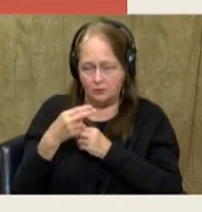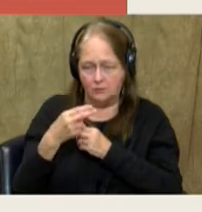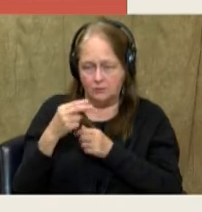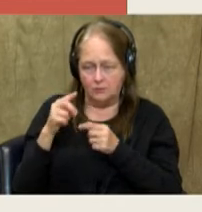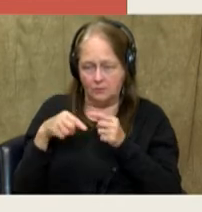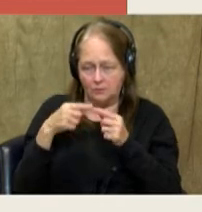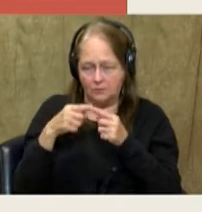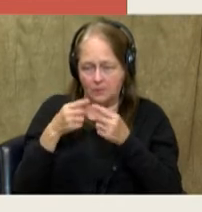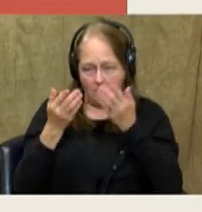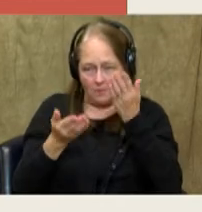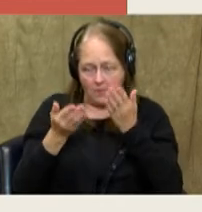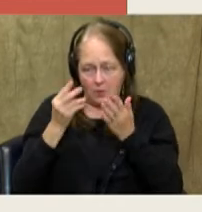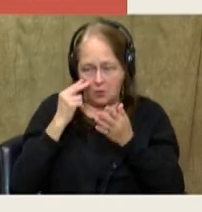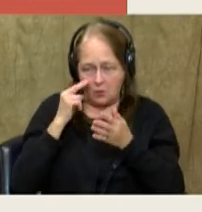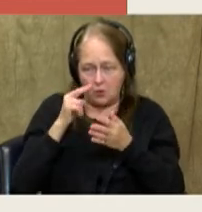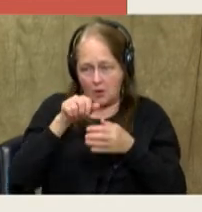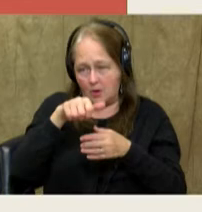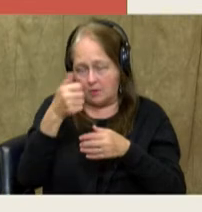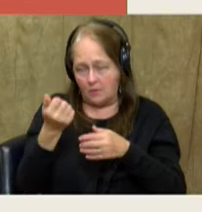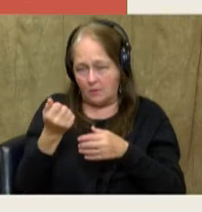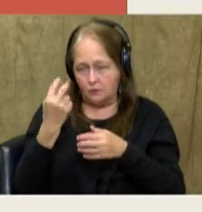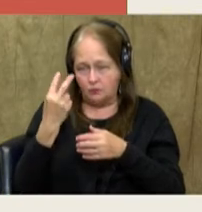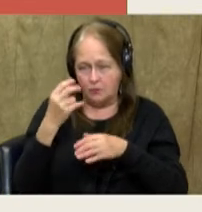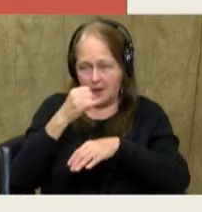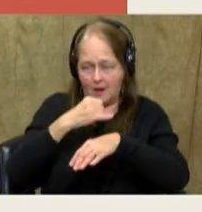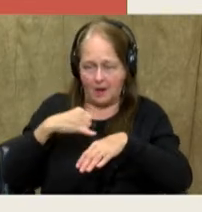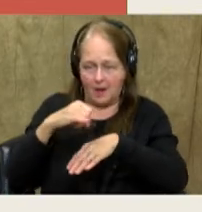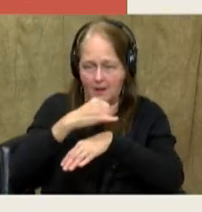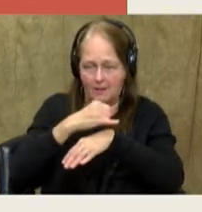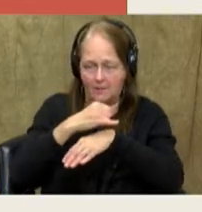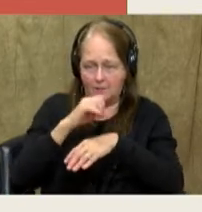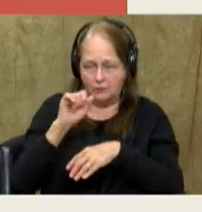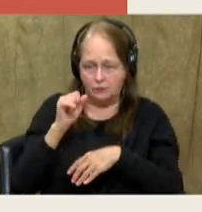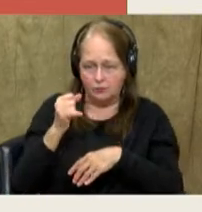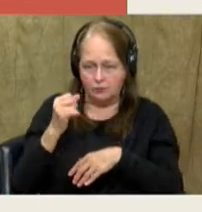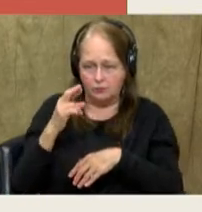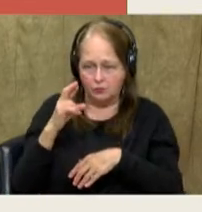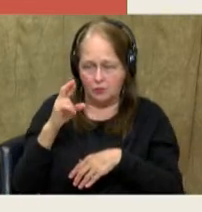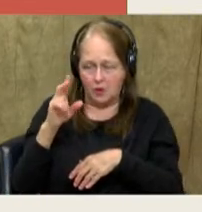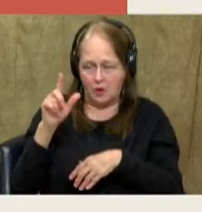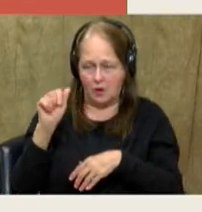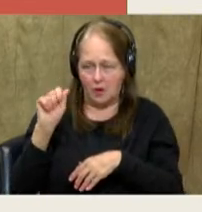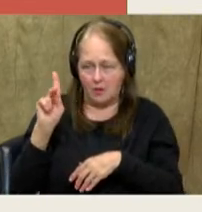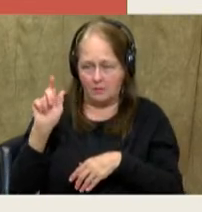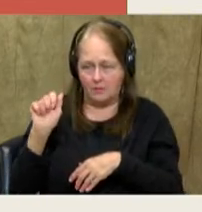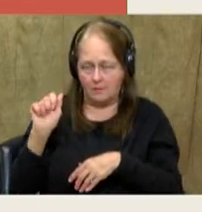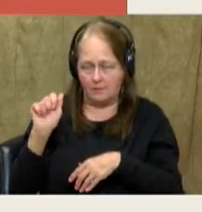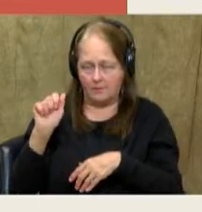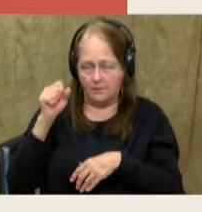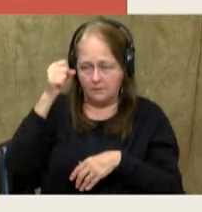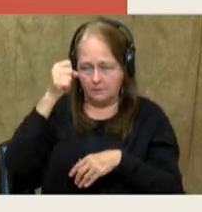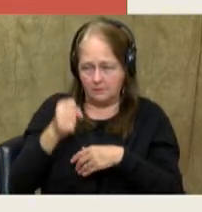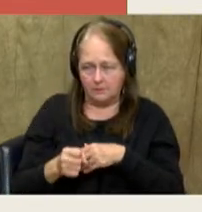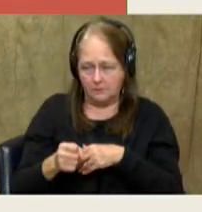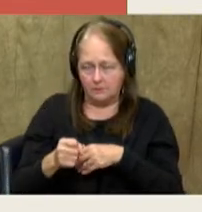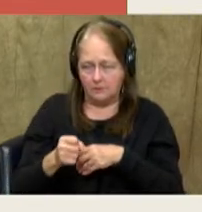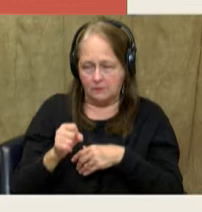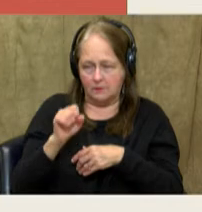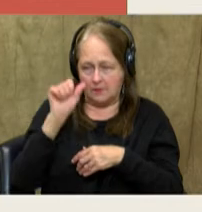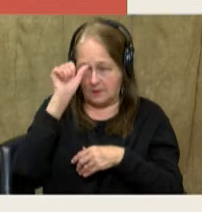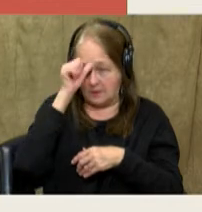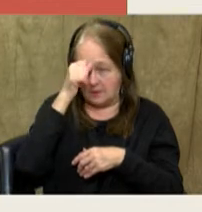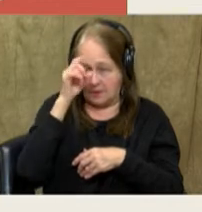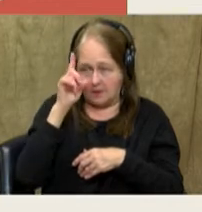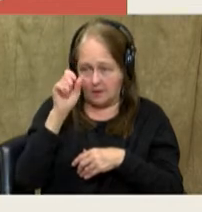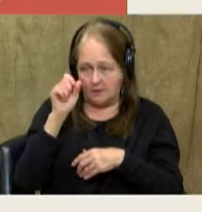And then you may be looking for the other two. Well, they're island nations. Sri Lanka is down at the southeastern tip of India.